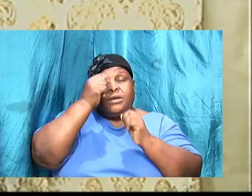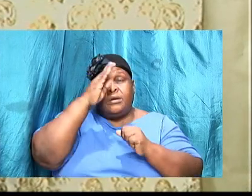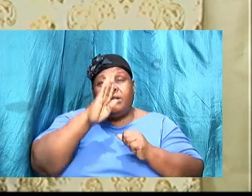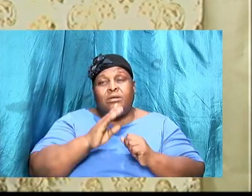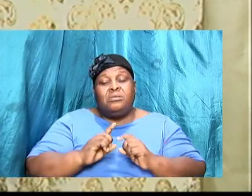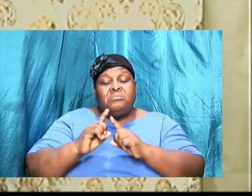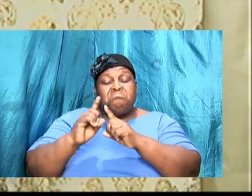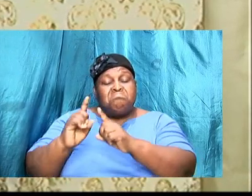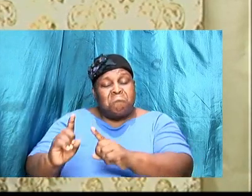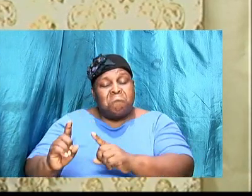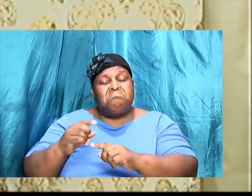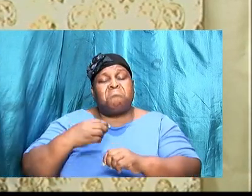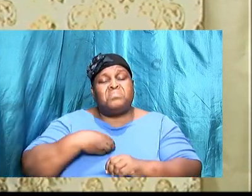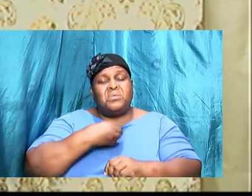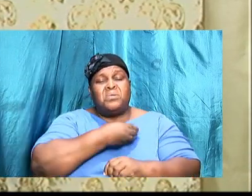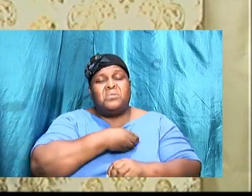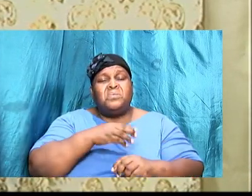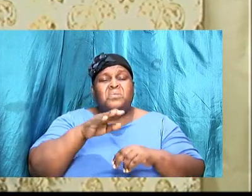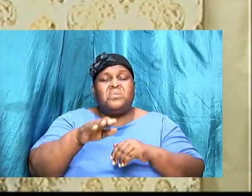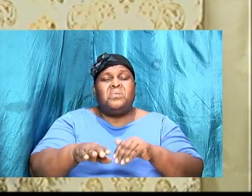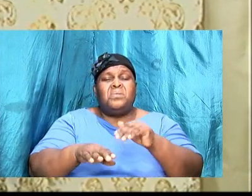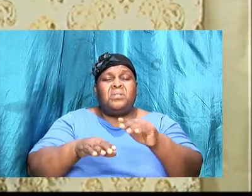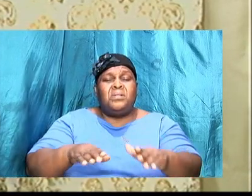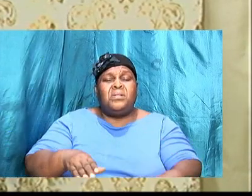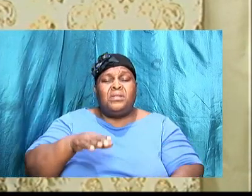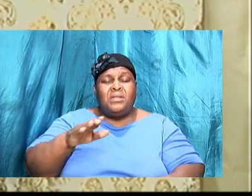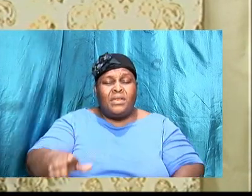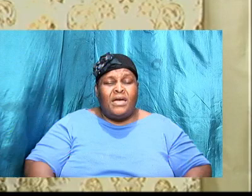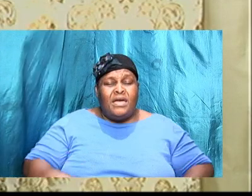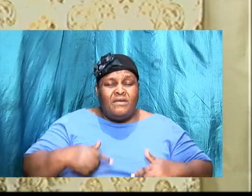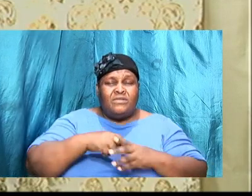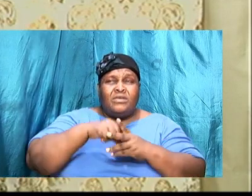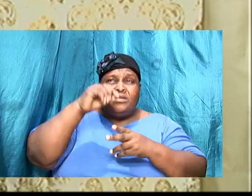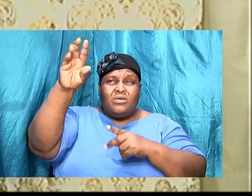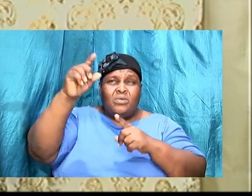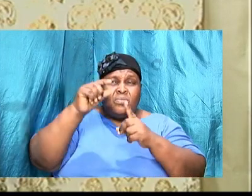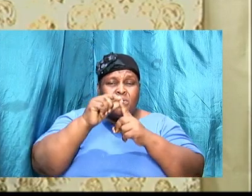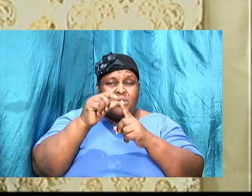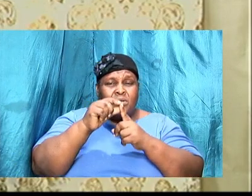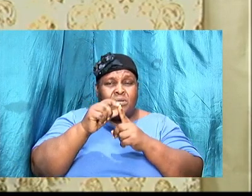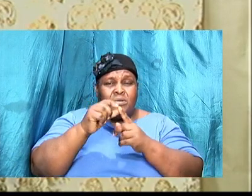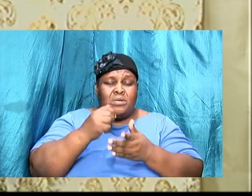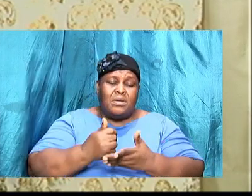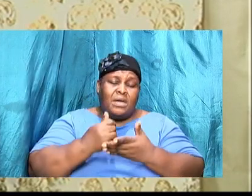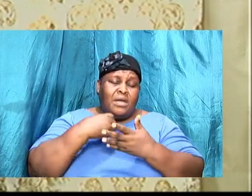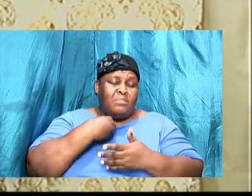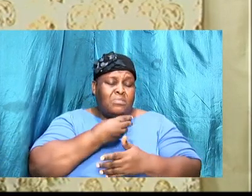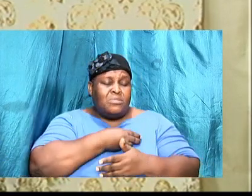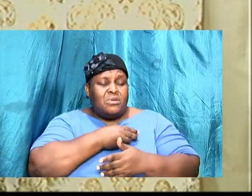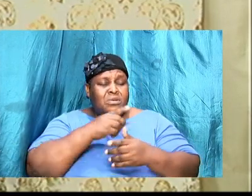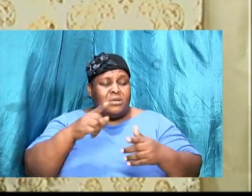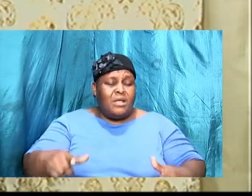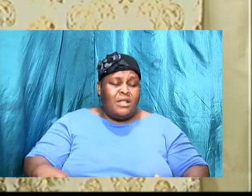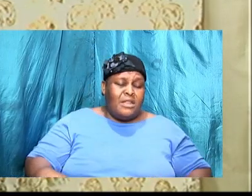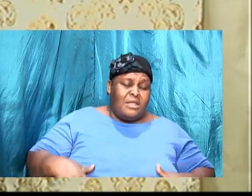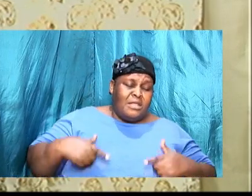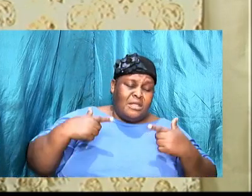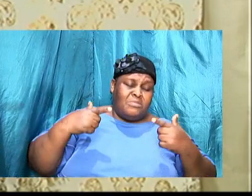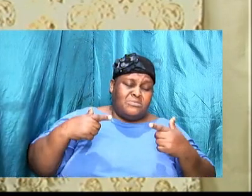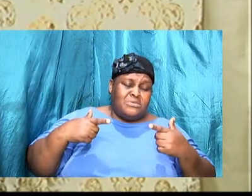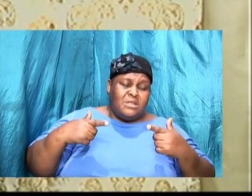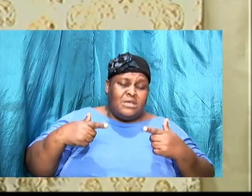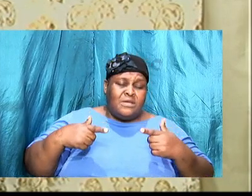our steps in your words, and that you will help us, almighty God, just to live the way you want us to live.